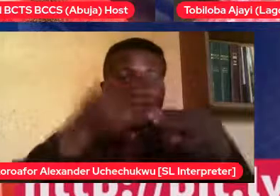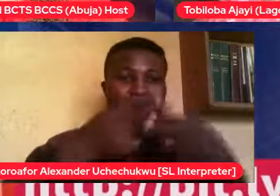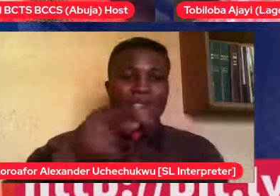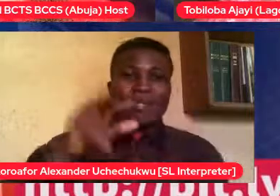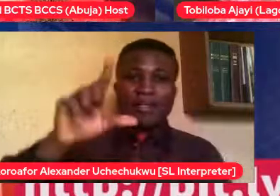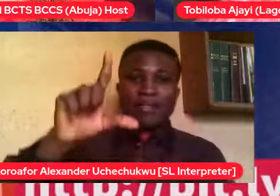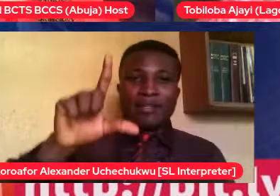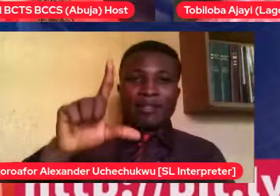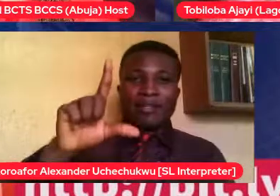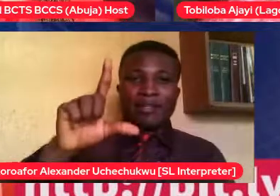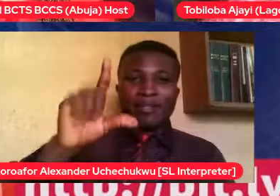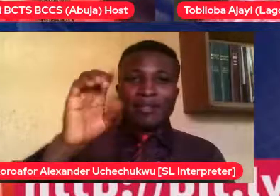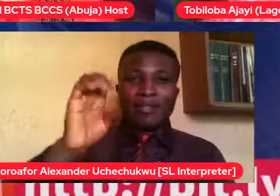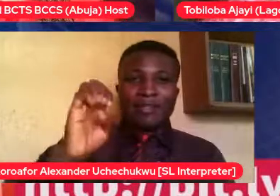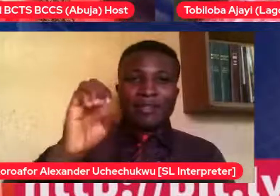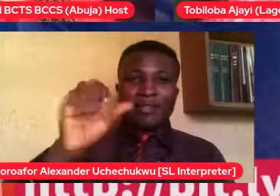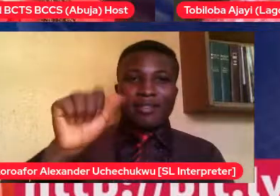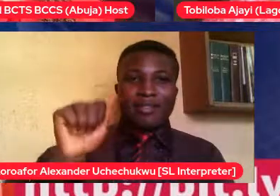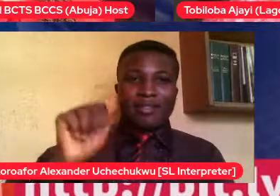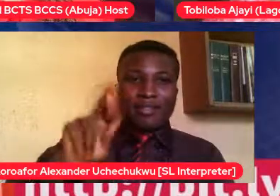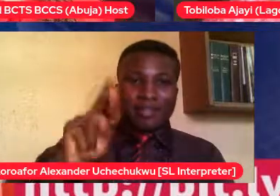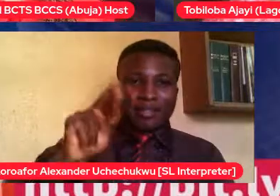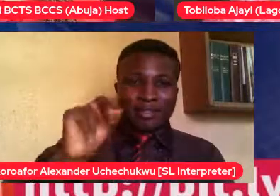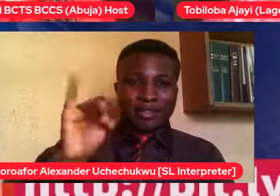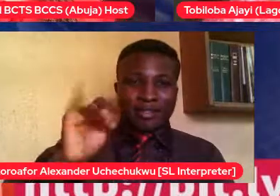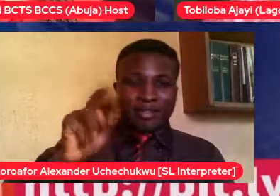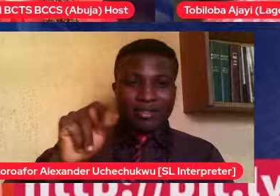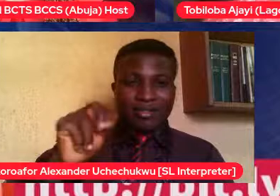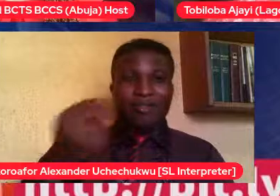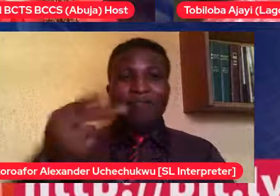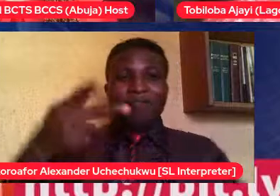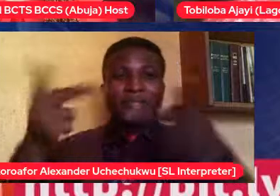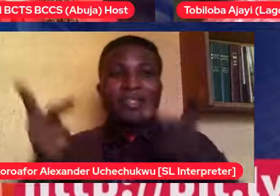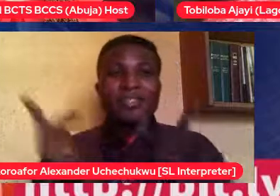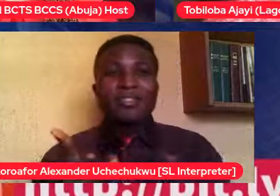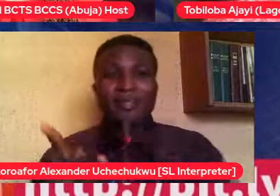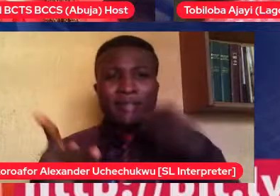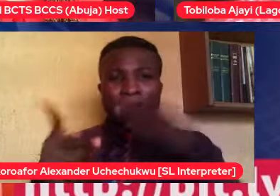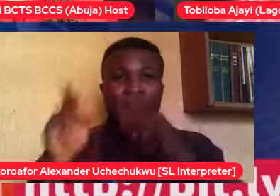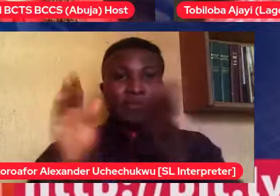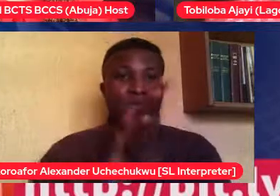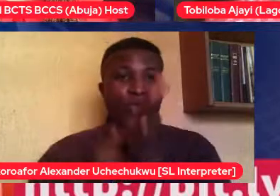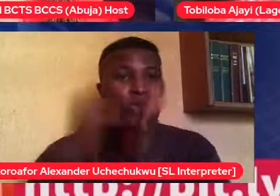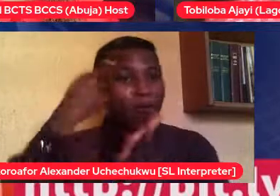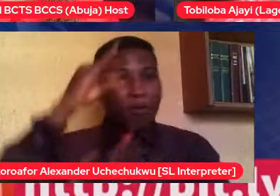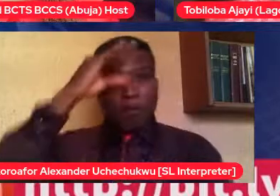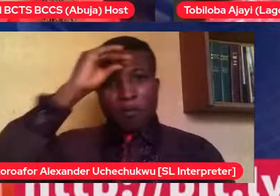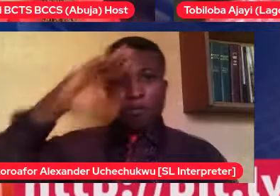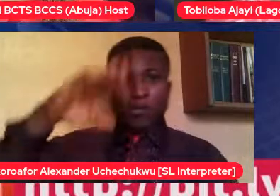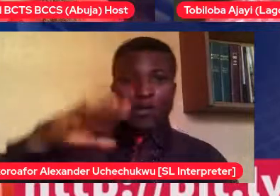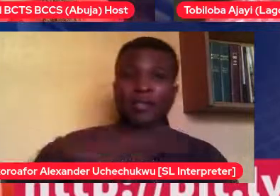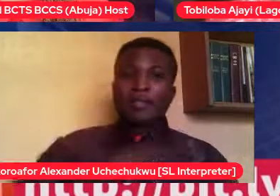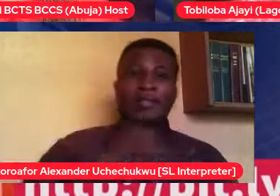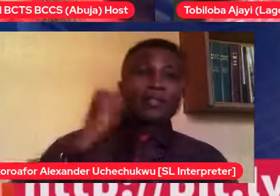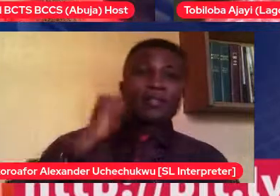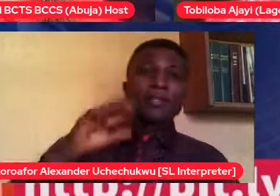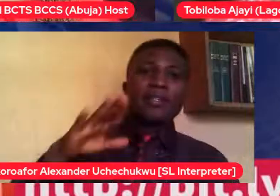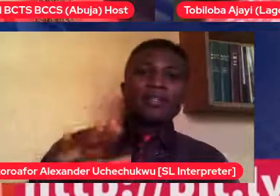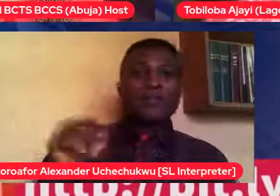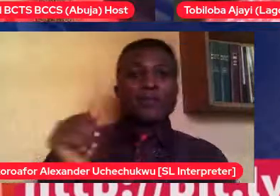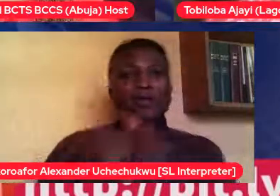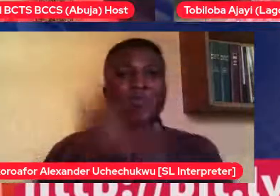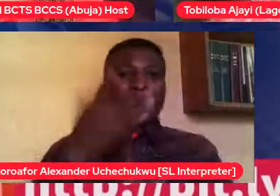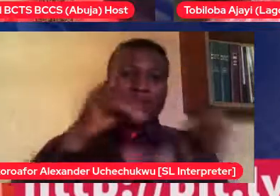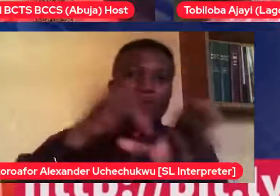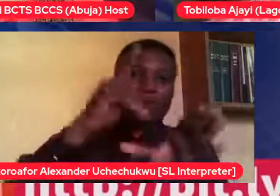Center. It's a day school for boys and girls living with autism and other related developmental disorders. So that's why I'm, and I'm also